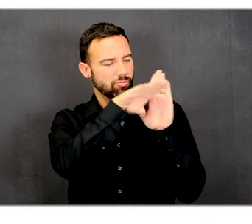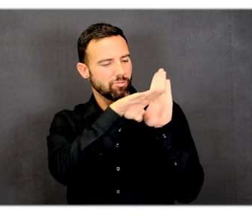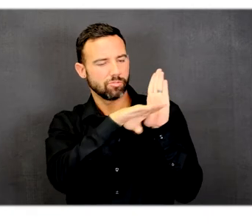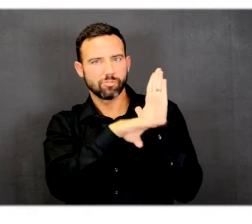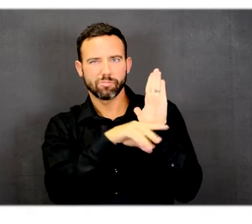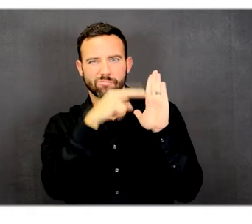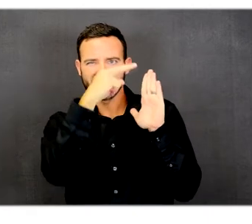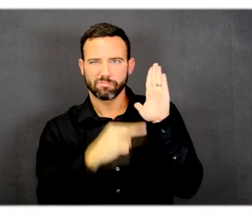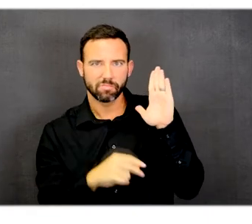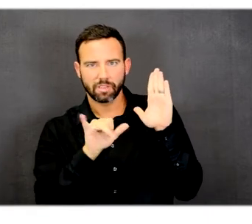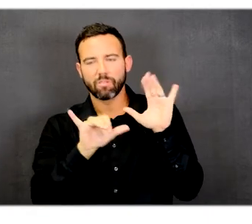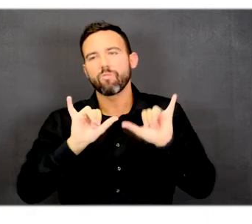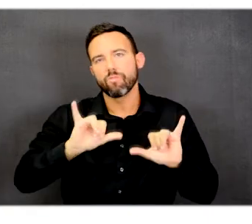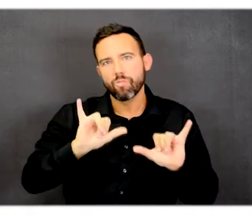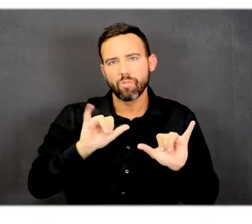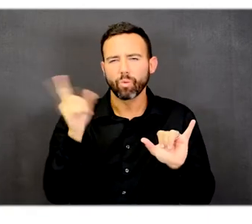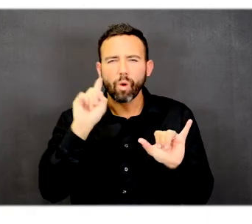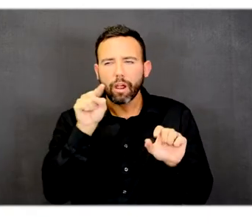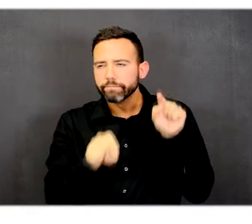have throughout the site.